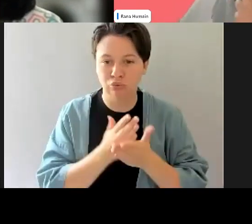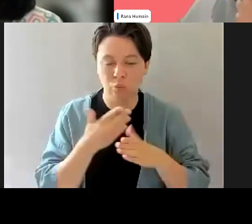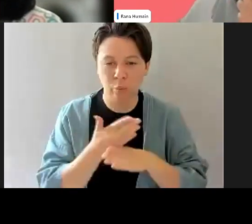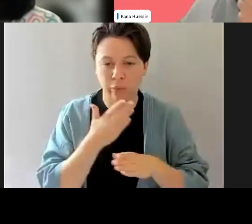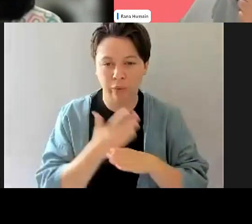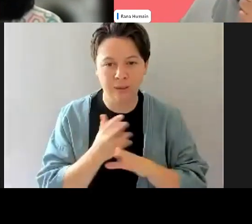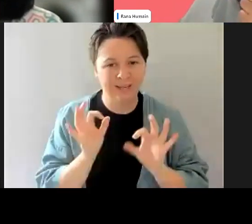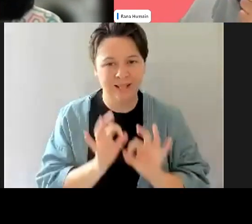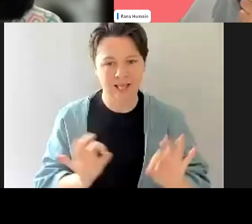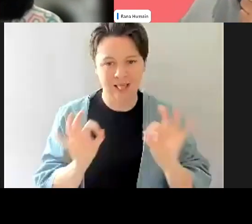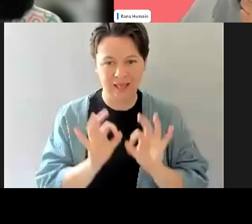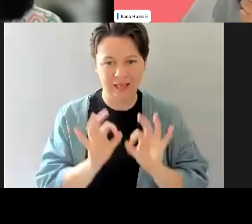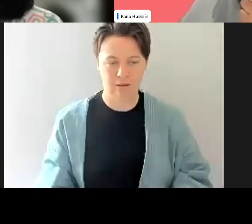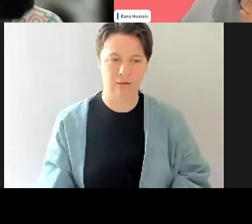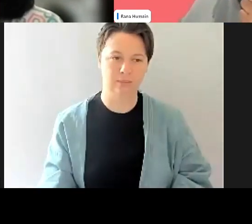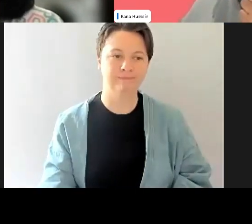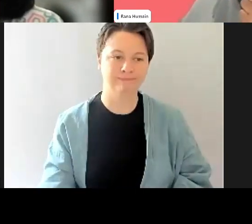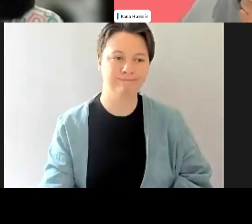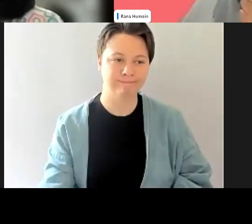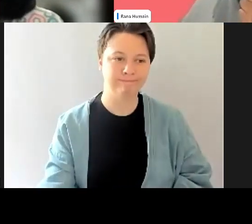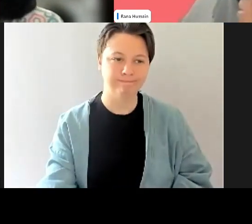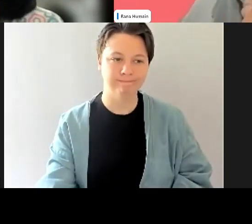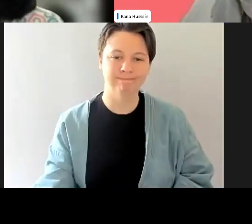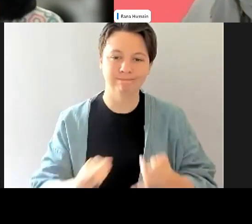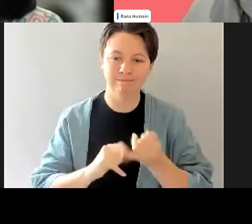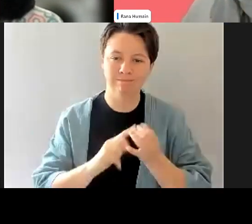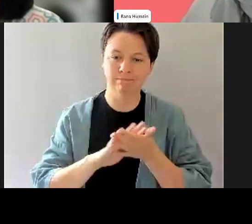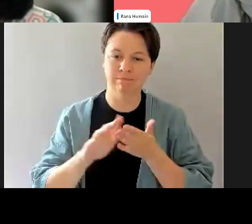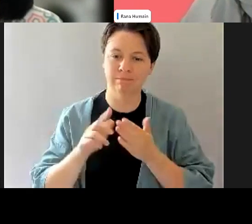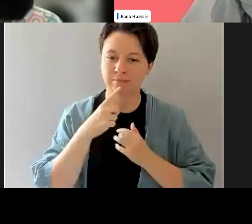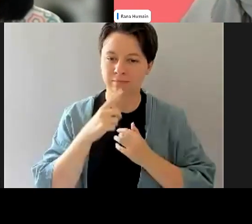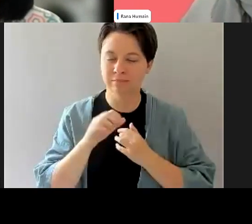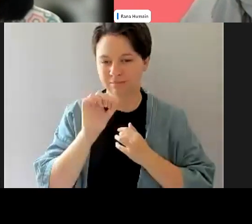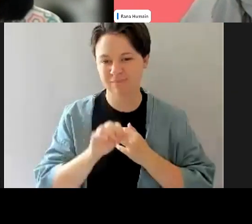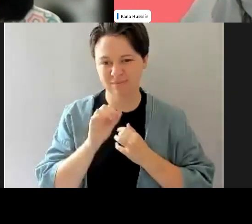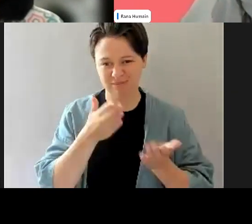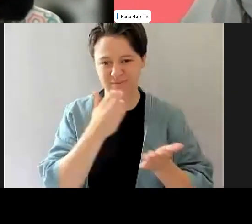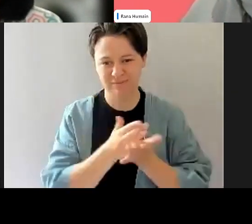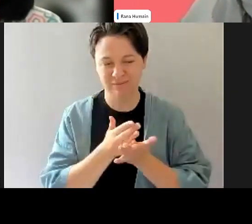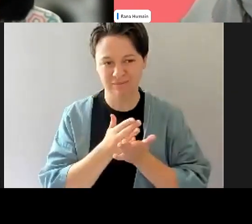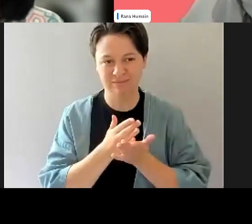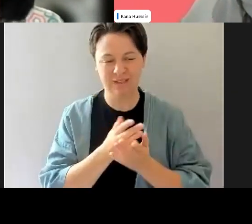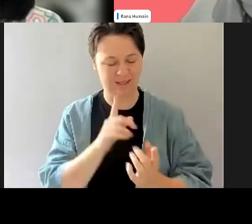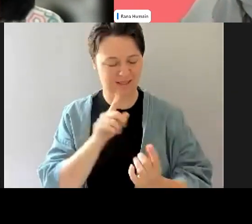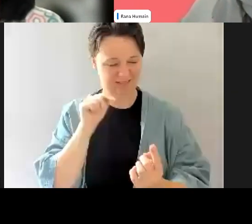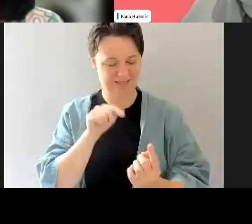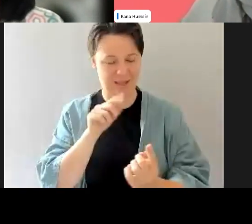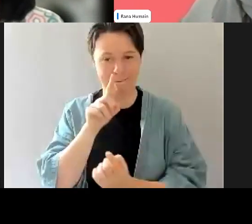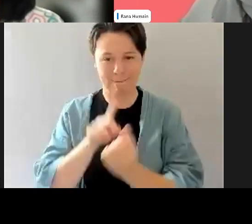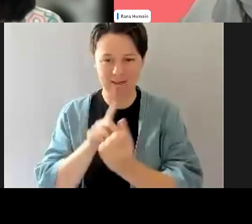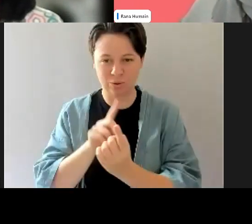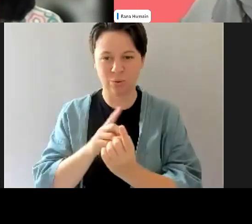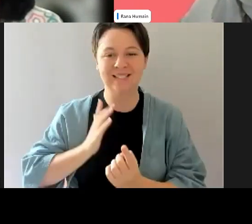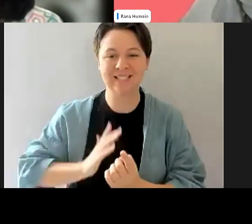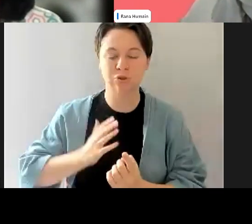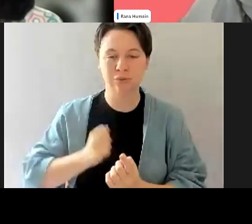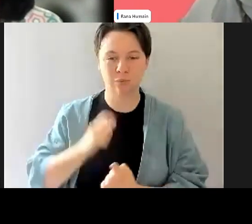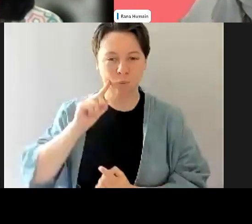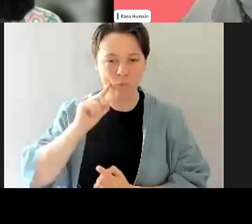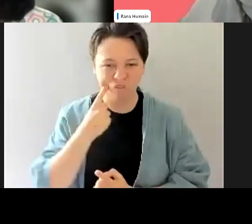action. Yeah, definitely. And then, you know, we just got to make sure that that mentoring is, yeah, it's got that, that purpose and,